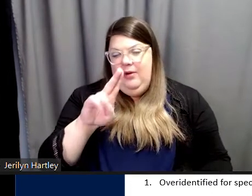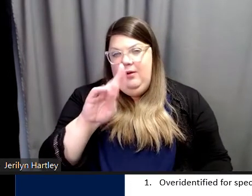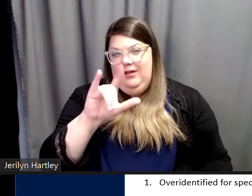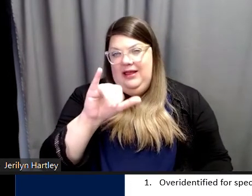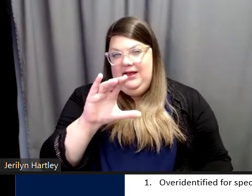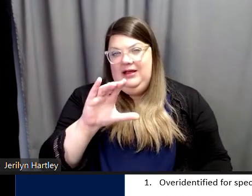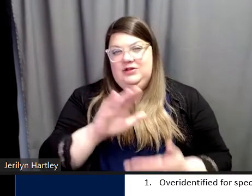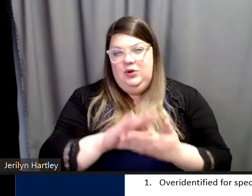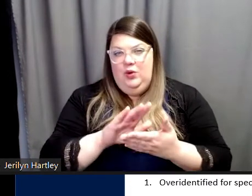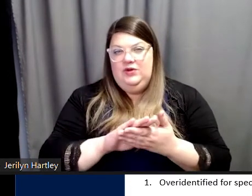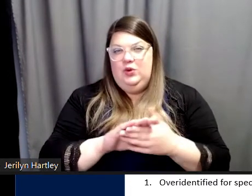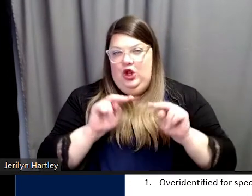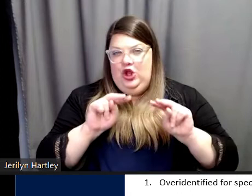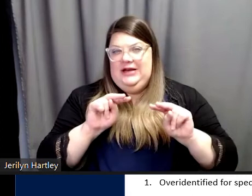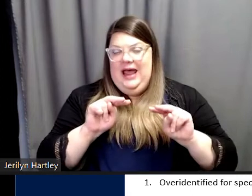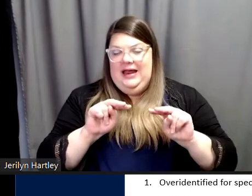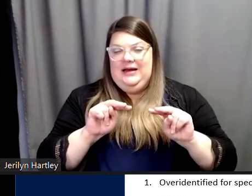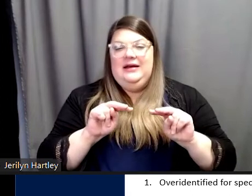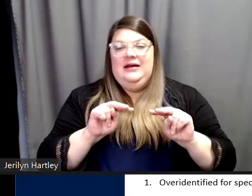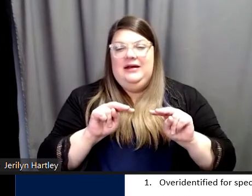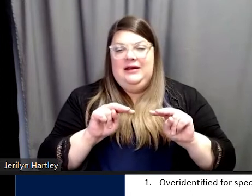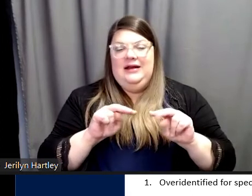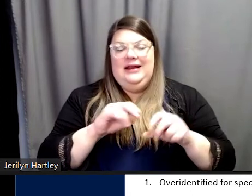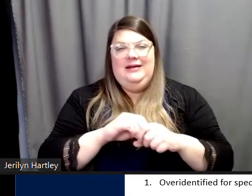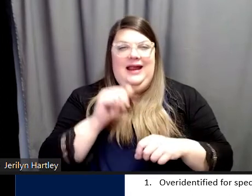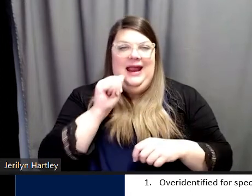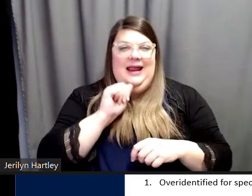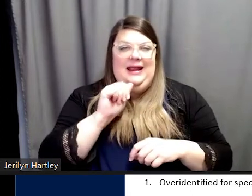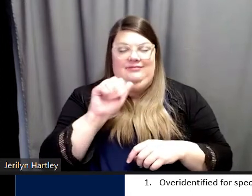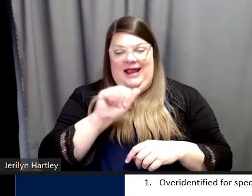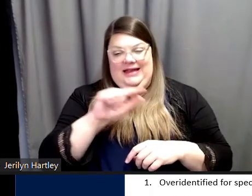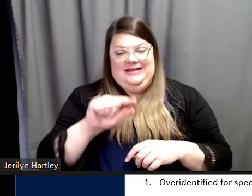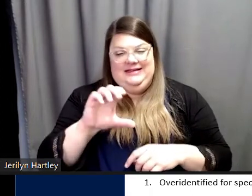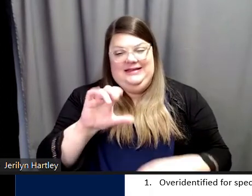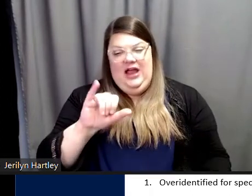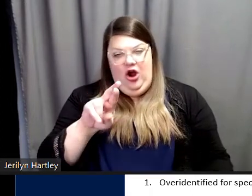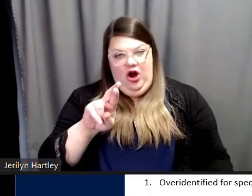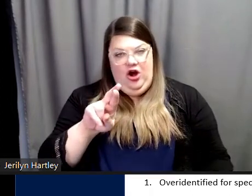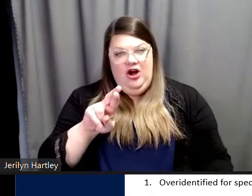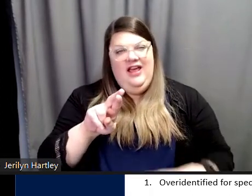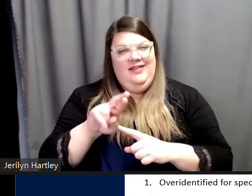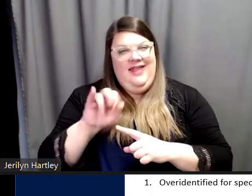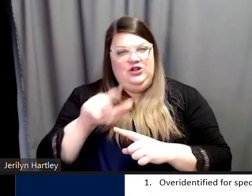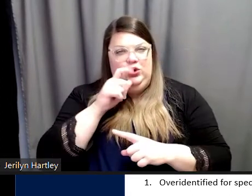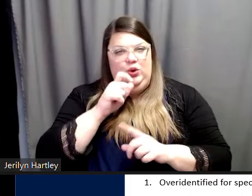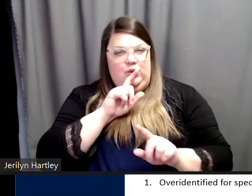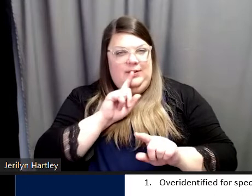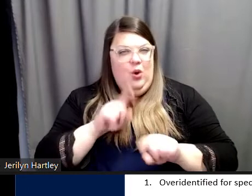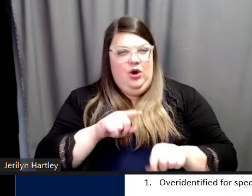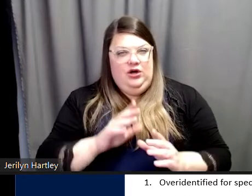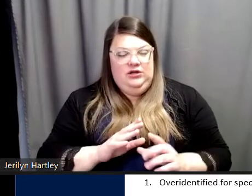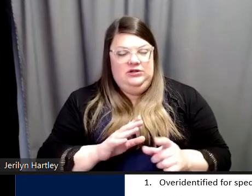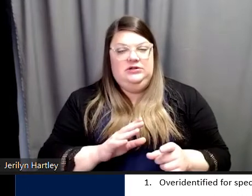within, it was the AZC IR. They were the reporters on looking